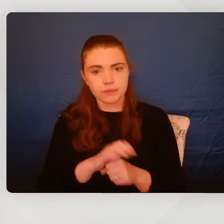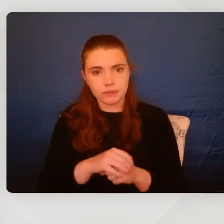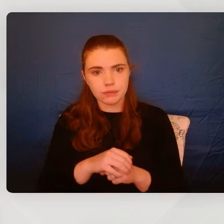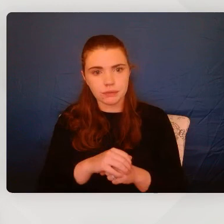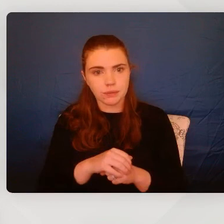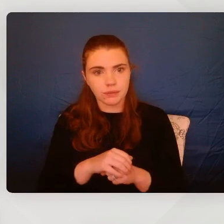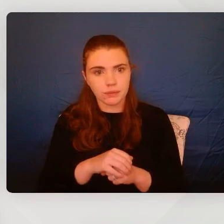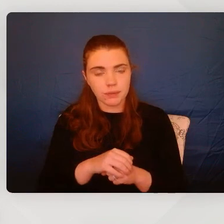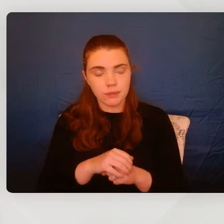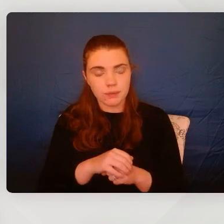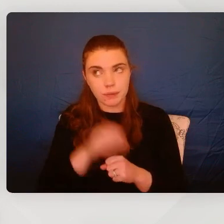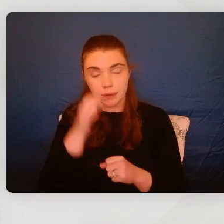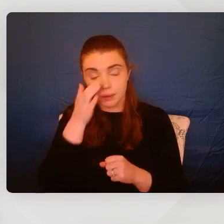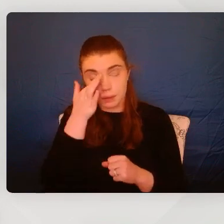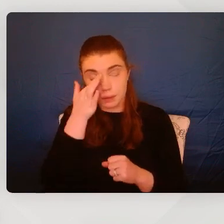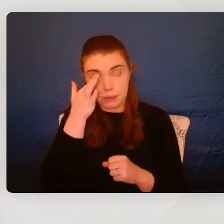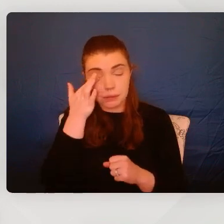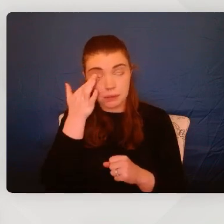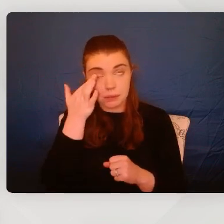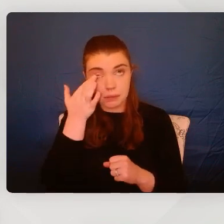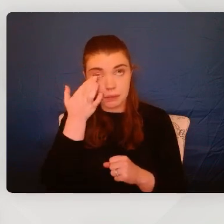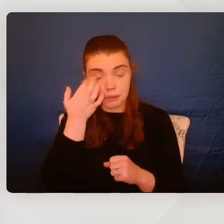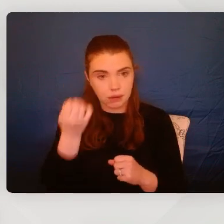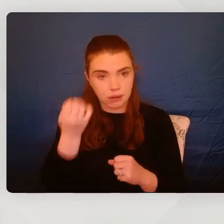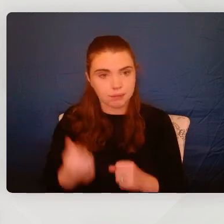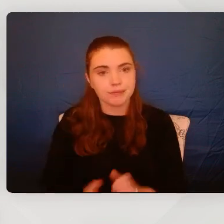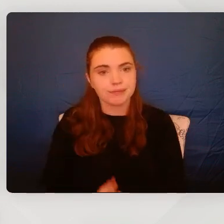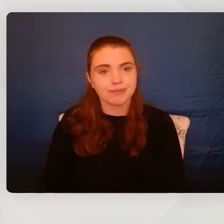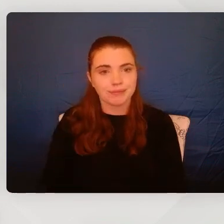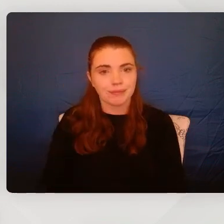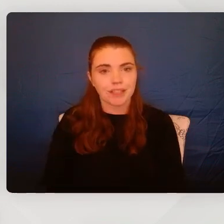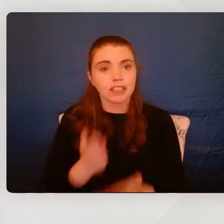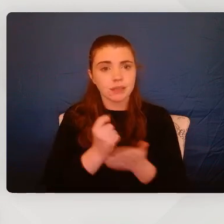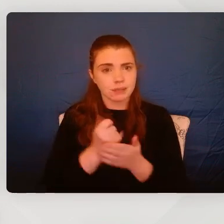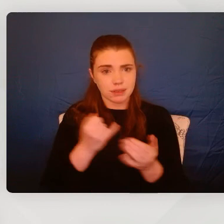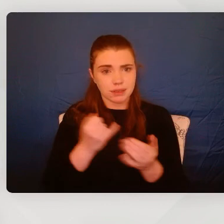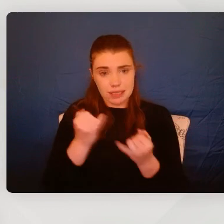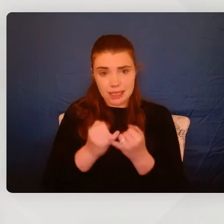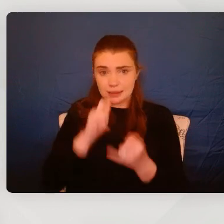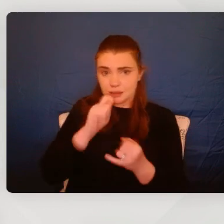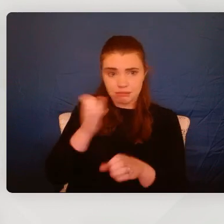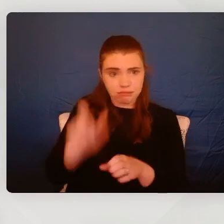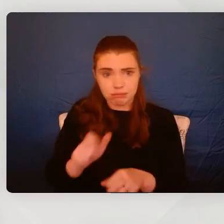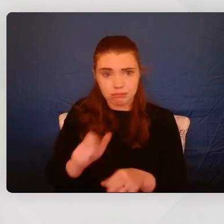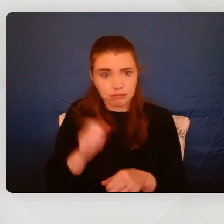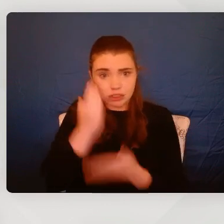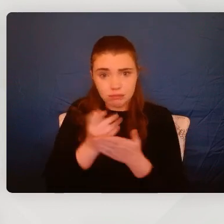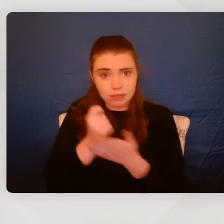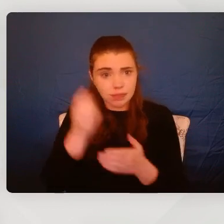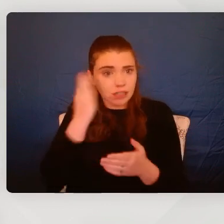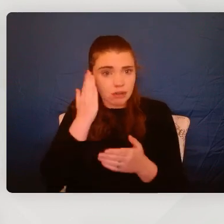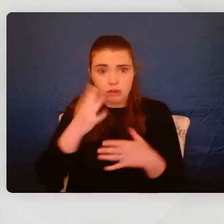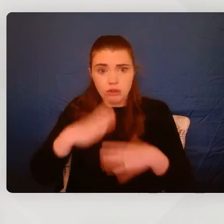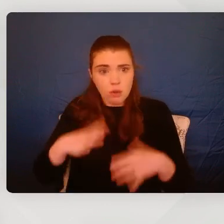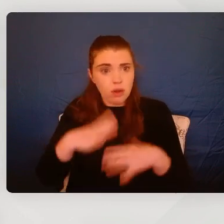that they aren't talking. For parents sometimes to say, look, I don't really know what's going on for you and you may not want to talk to me. But to me,